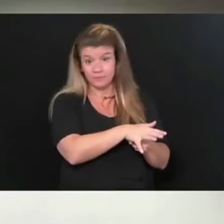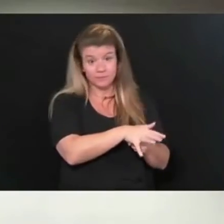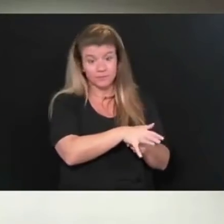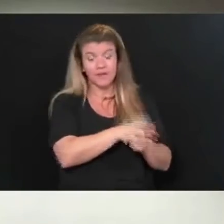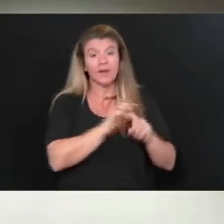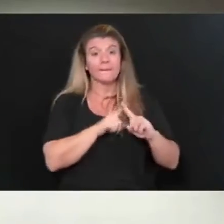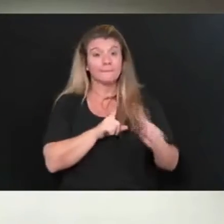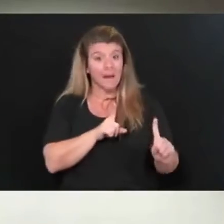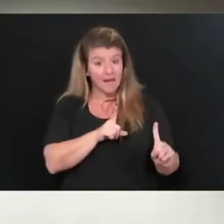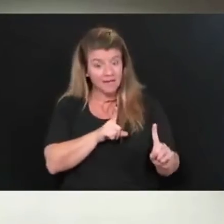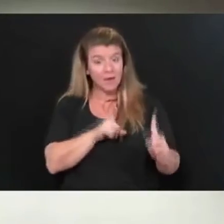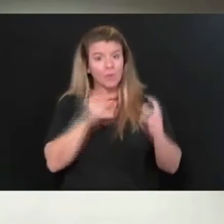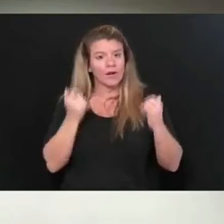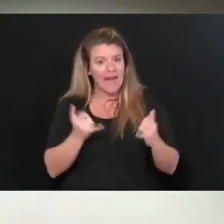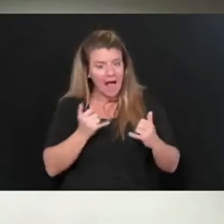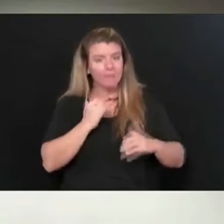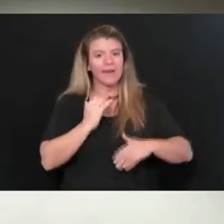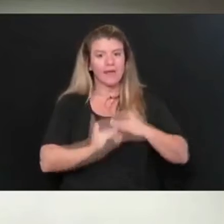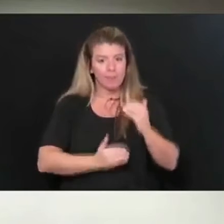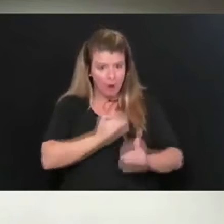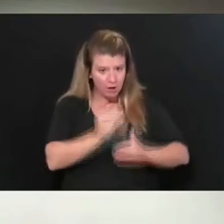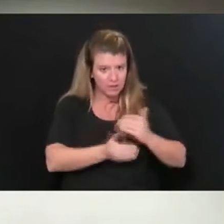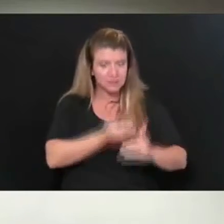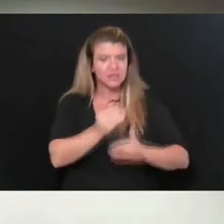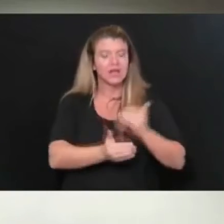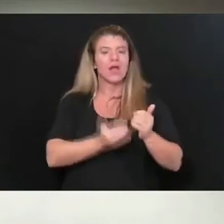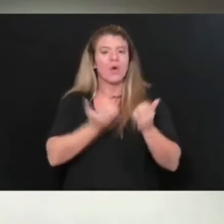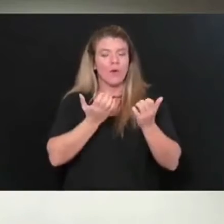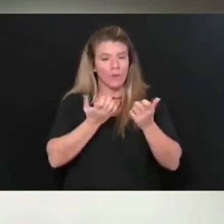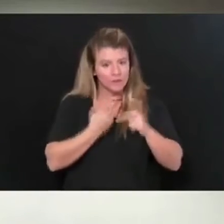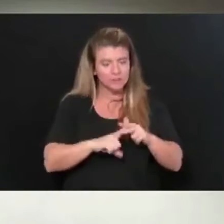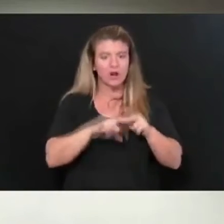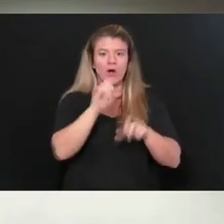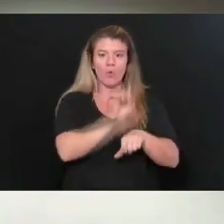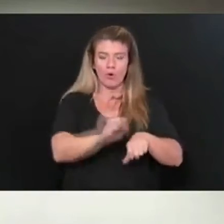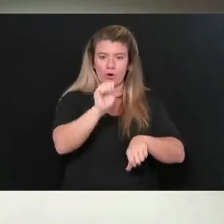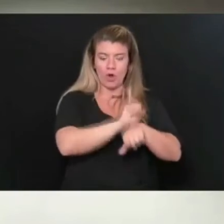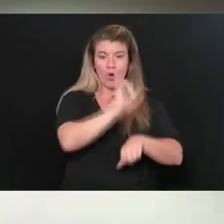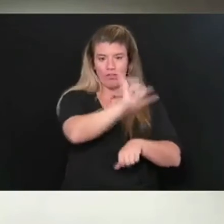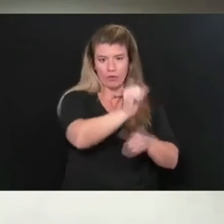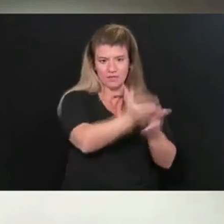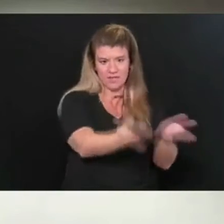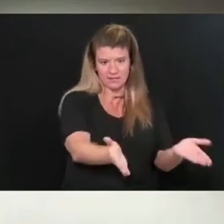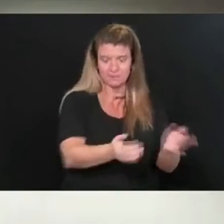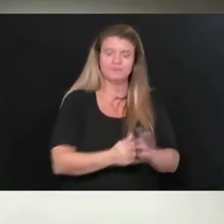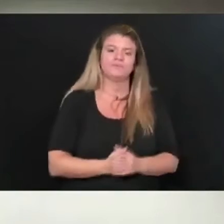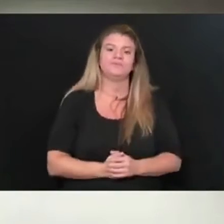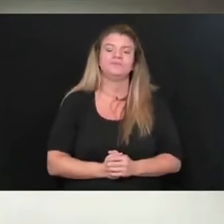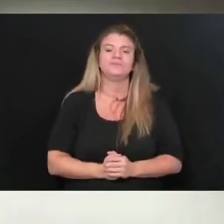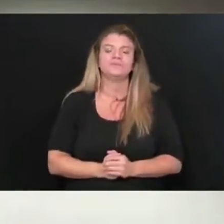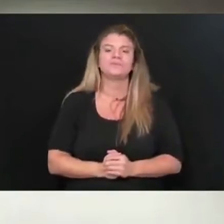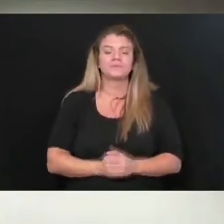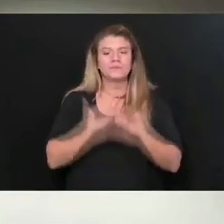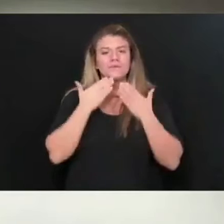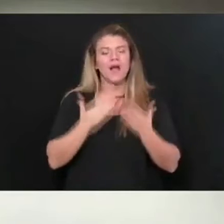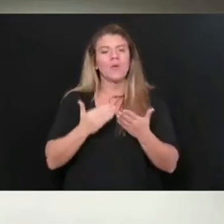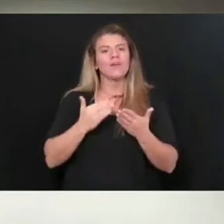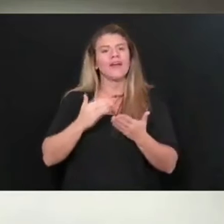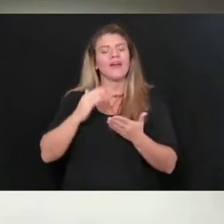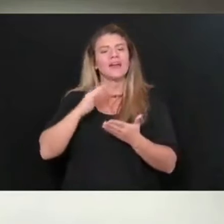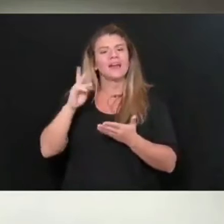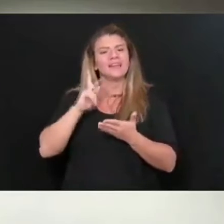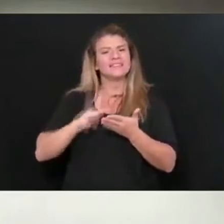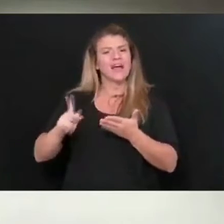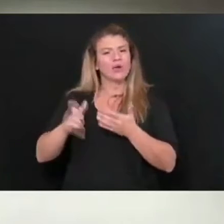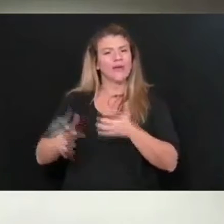we've made significant progress to move those things along. I want to particularly thank Secretary Gonch and a